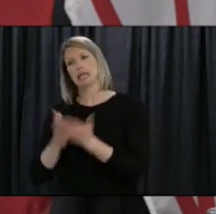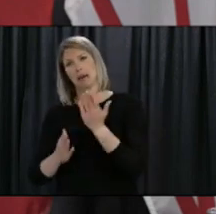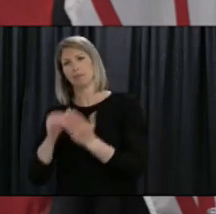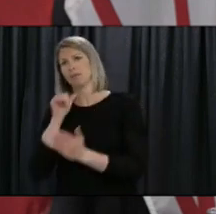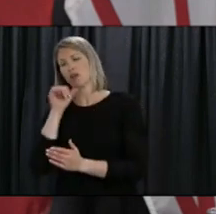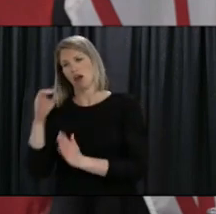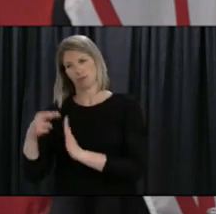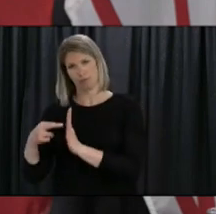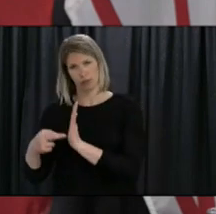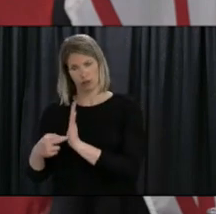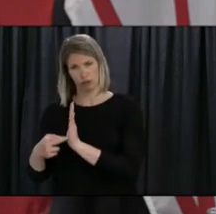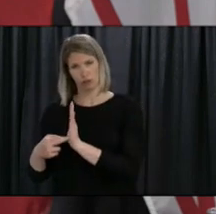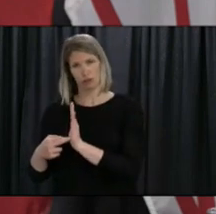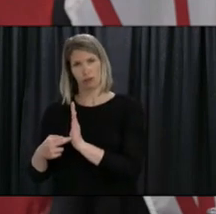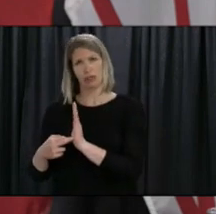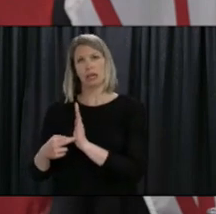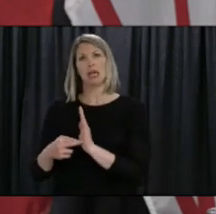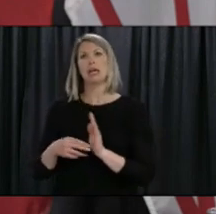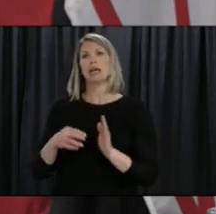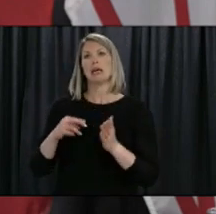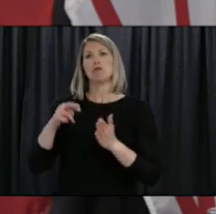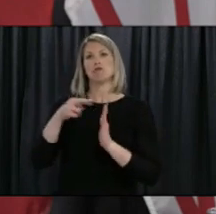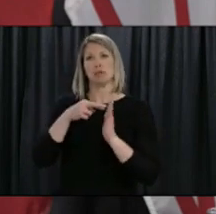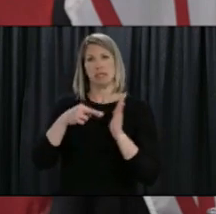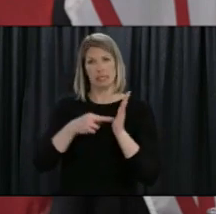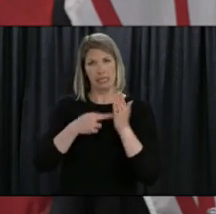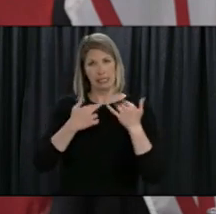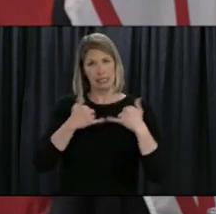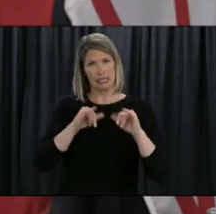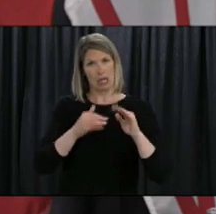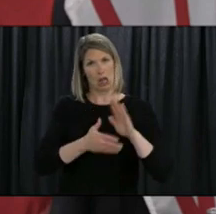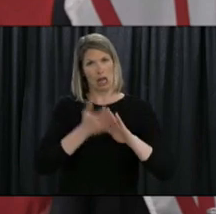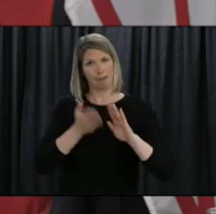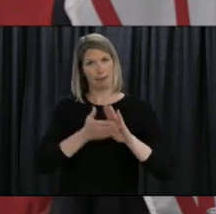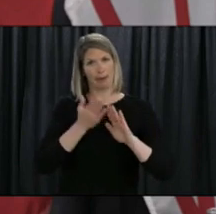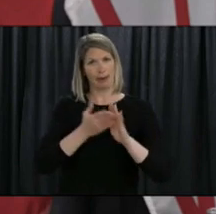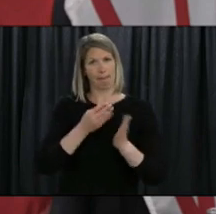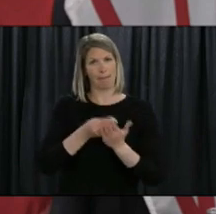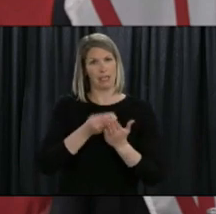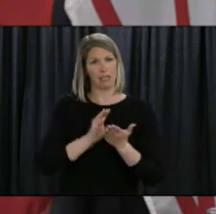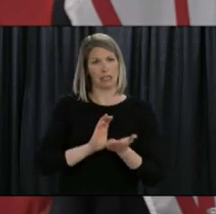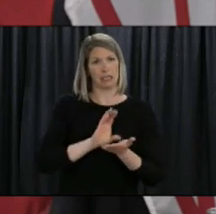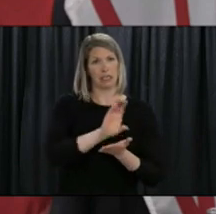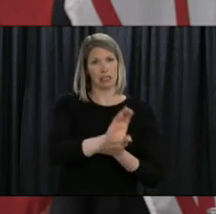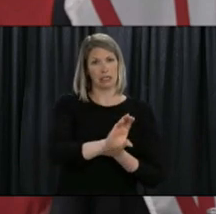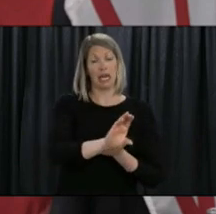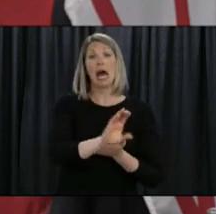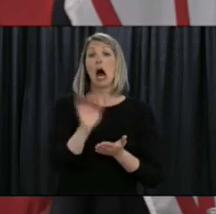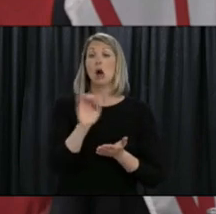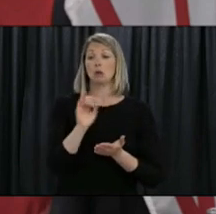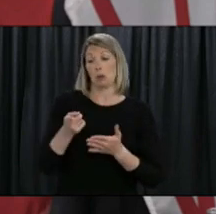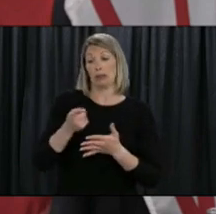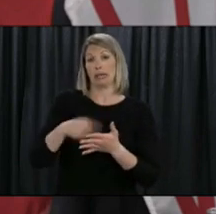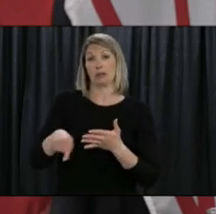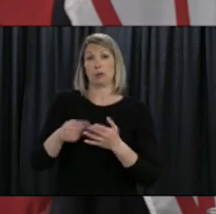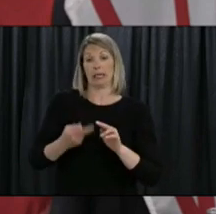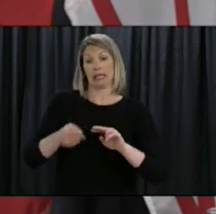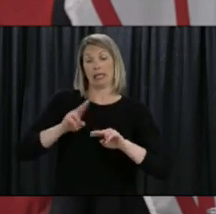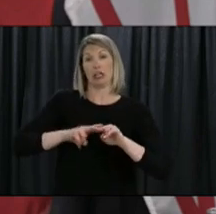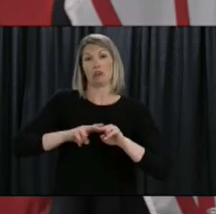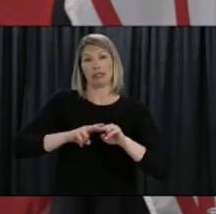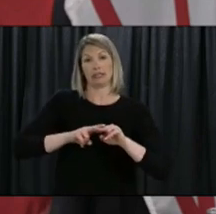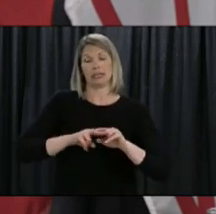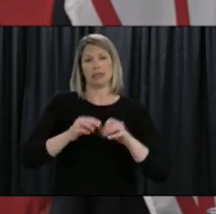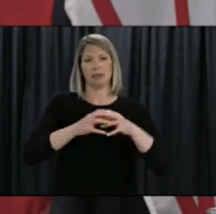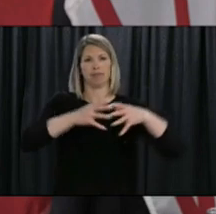post-June to 26th and now you'll be at the capacity of moving up to the 70% and keep in mind that it's not